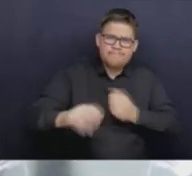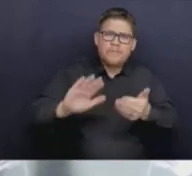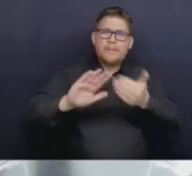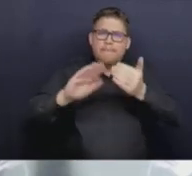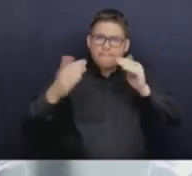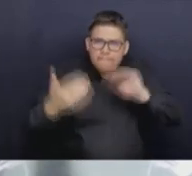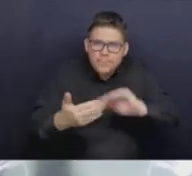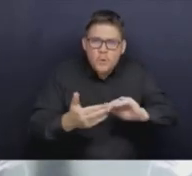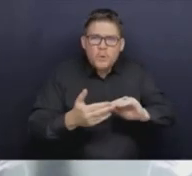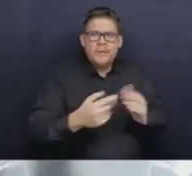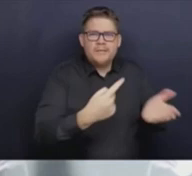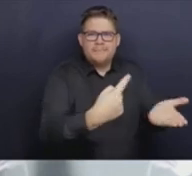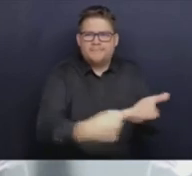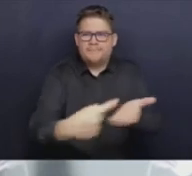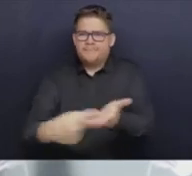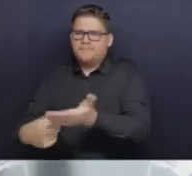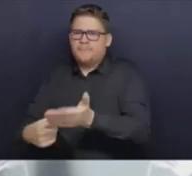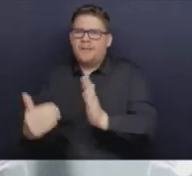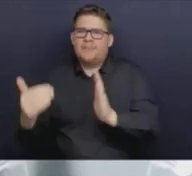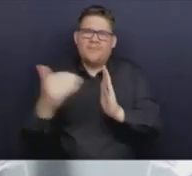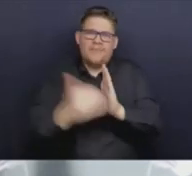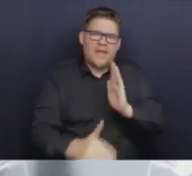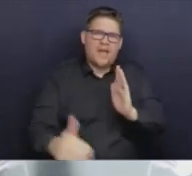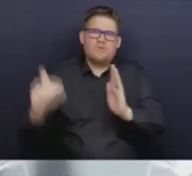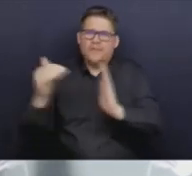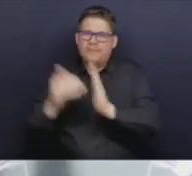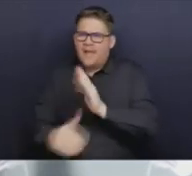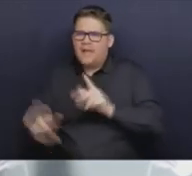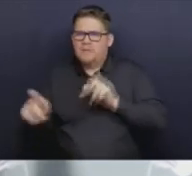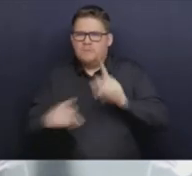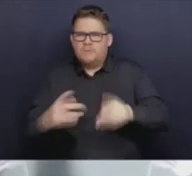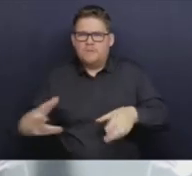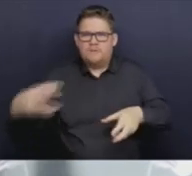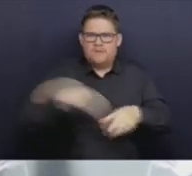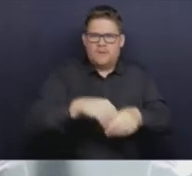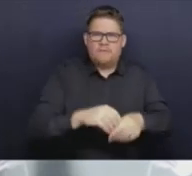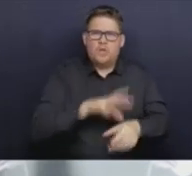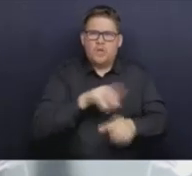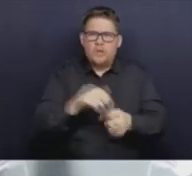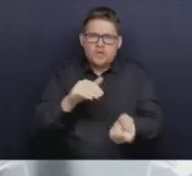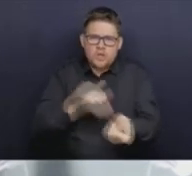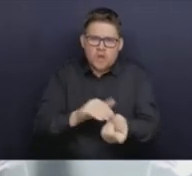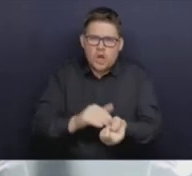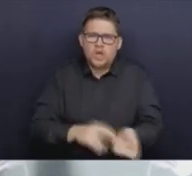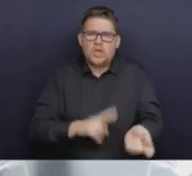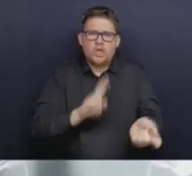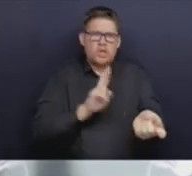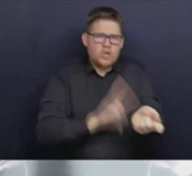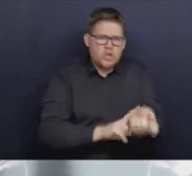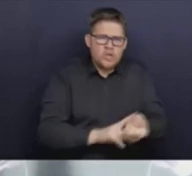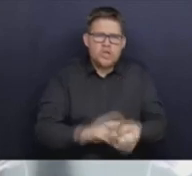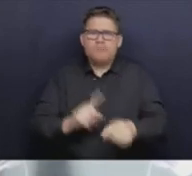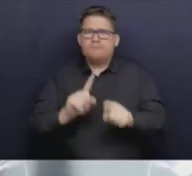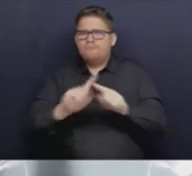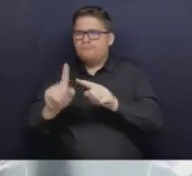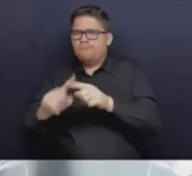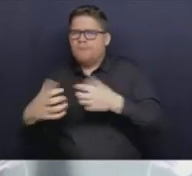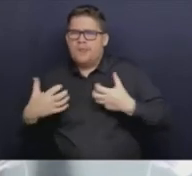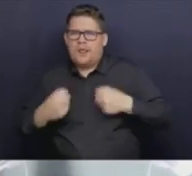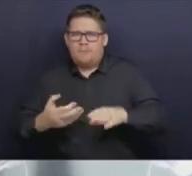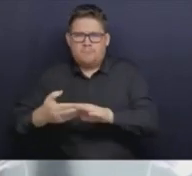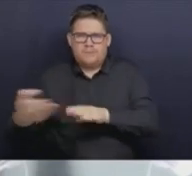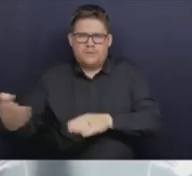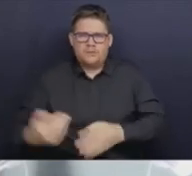participants, the majority of them health professionals including, of course, many doctors and many others as well. The legislation does